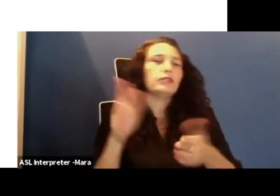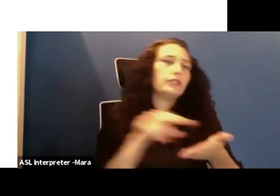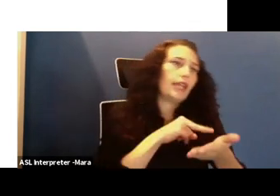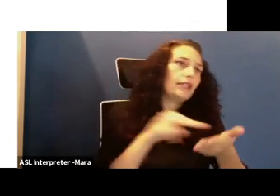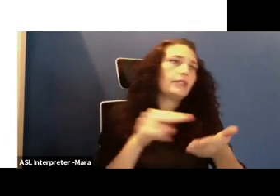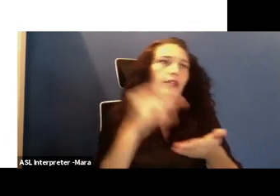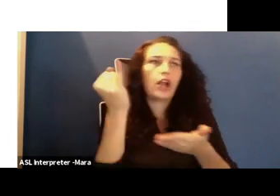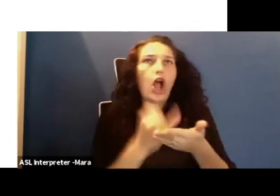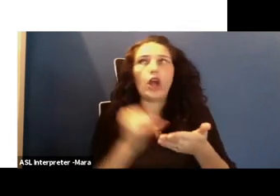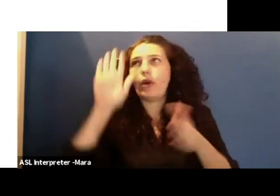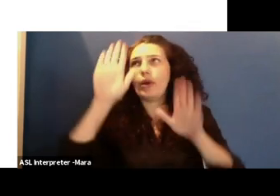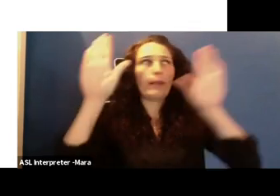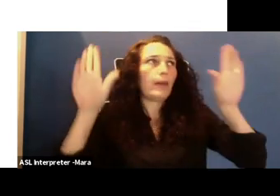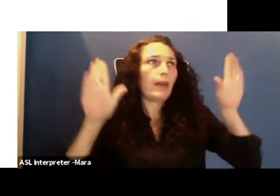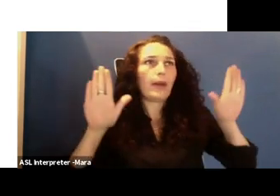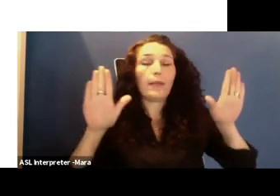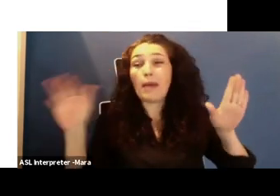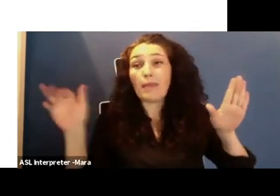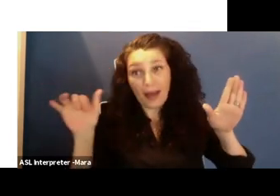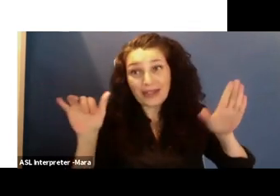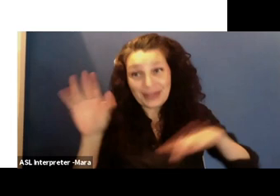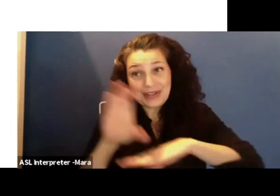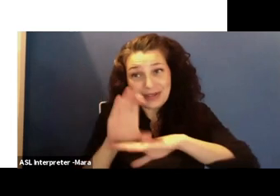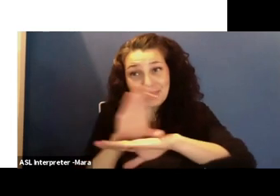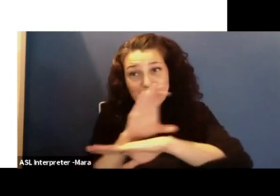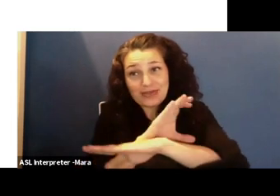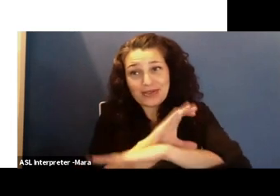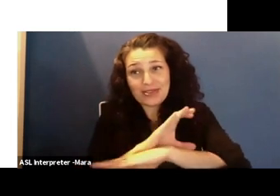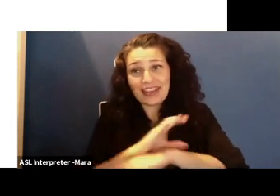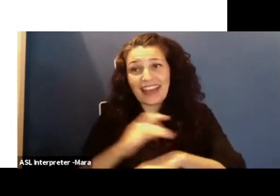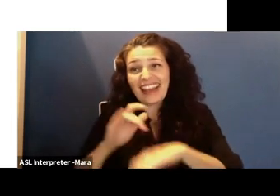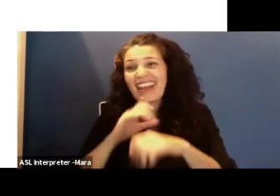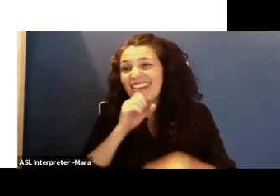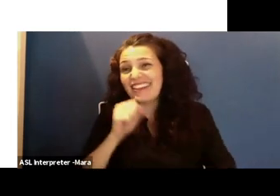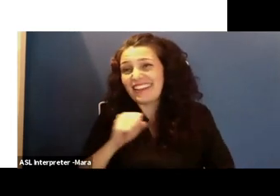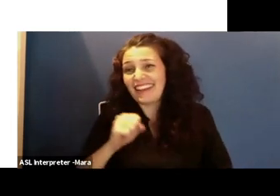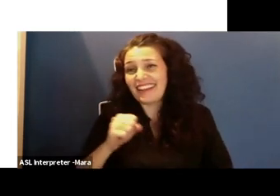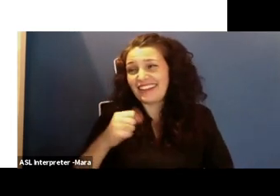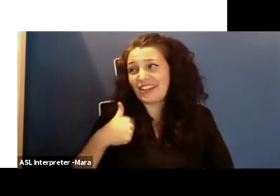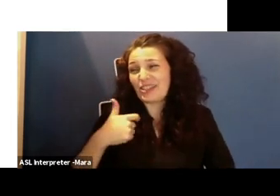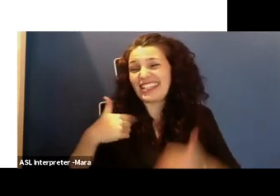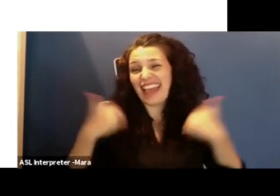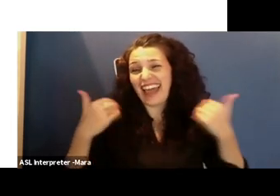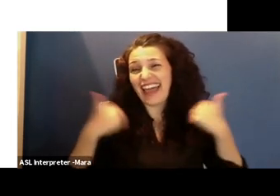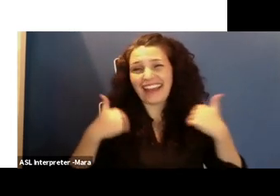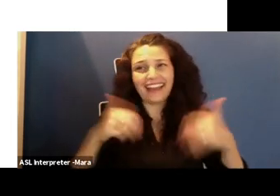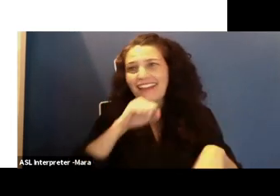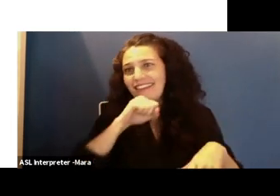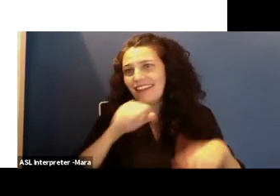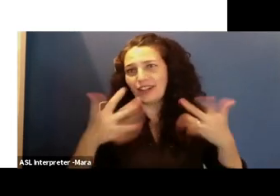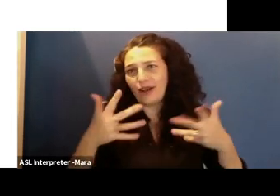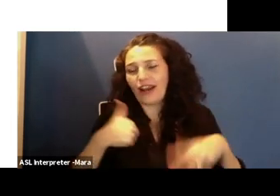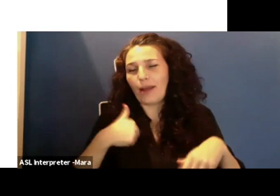I also really love computers. I did at an early age. And part of that's because I'm an only child, so I would stay on the computer